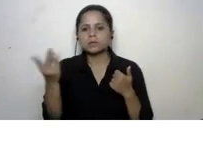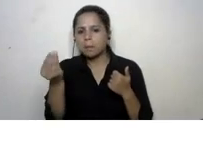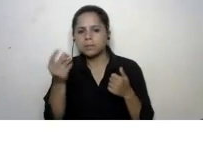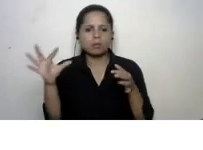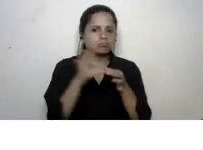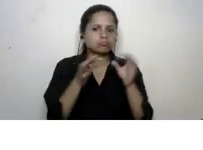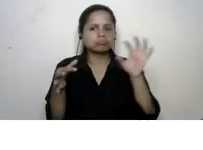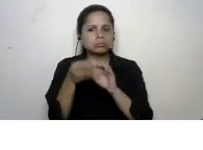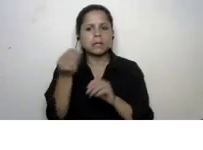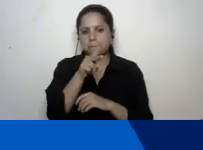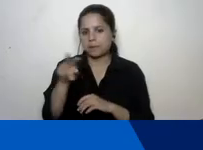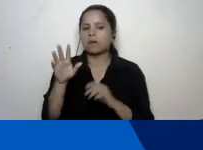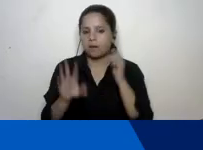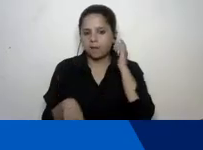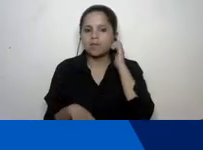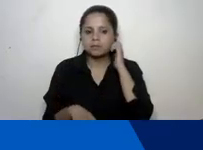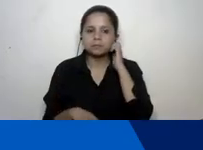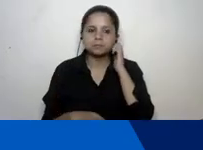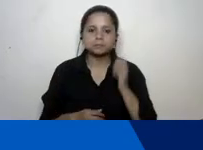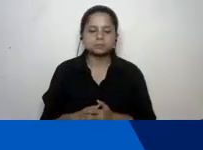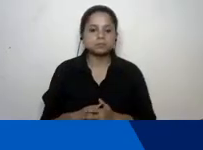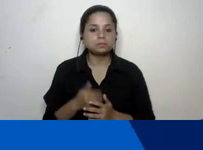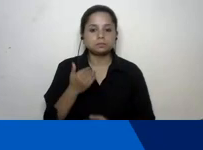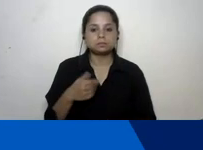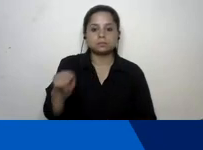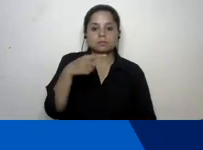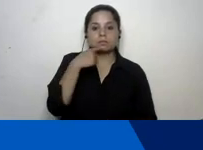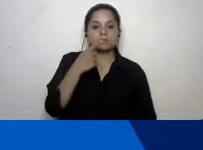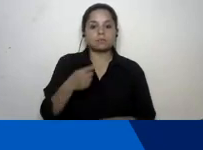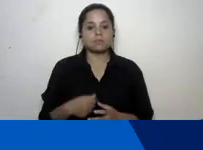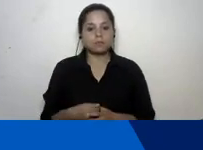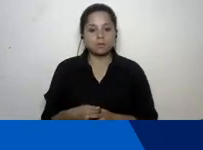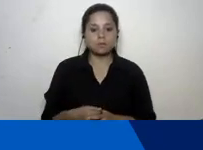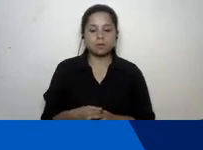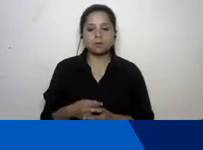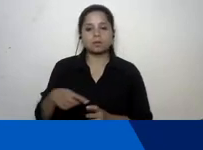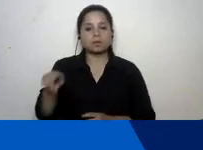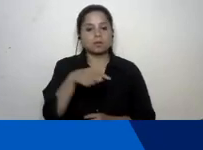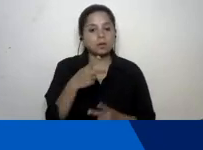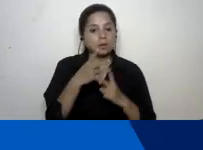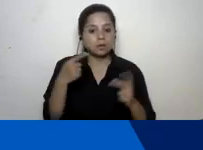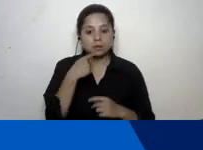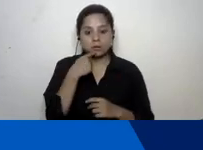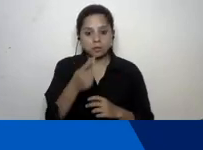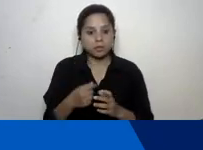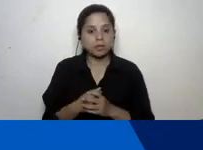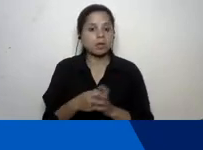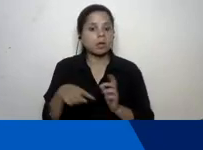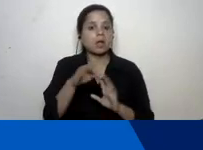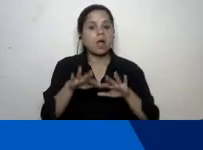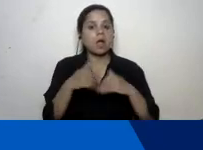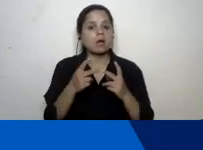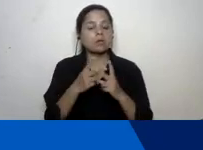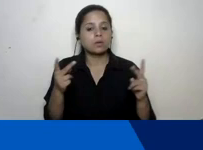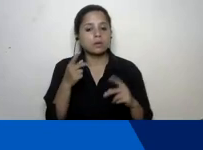you're implementing them okay so now in the next section we let's look at how we are going to bring